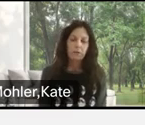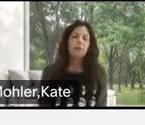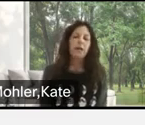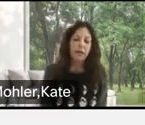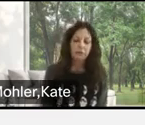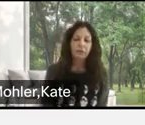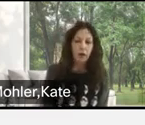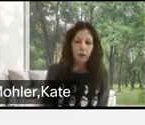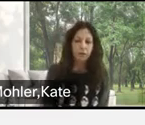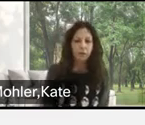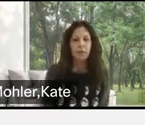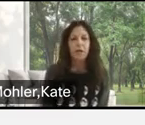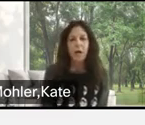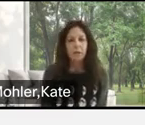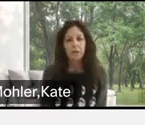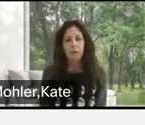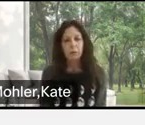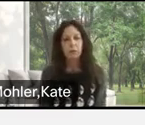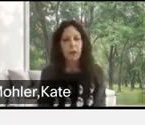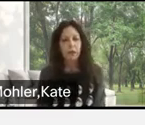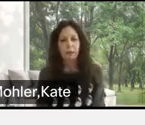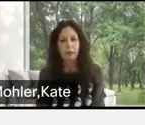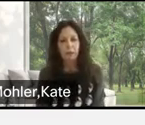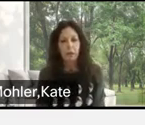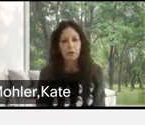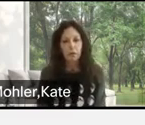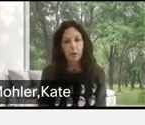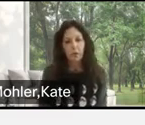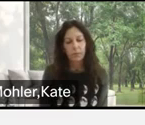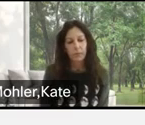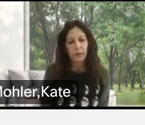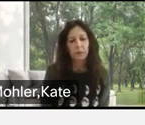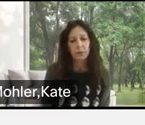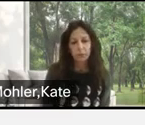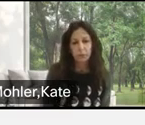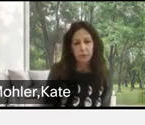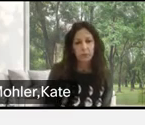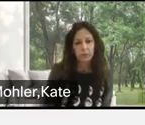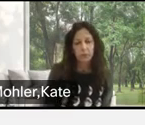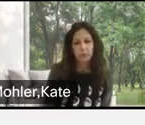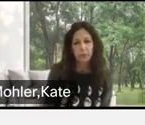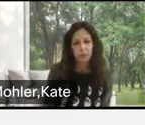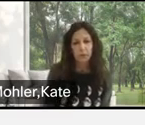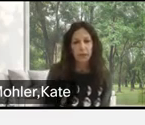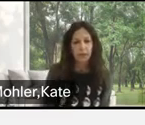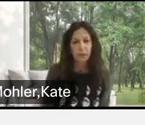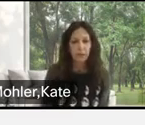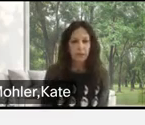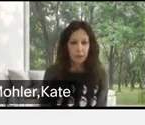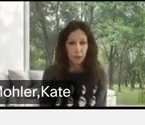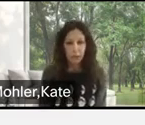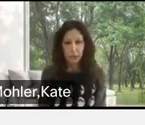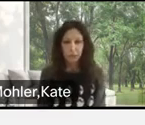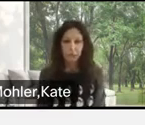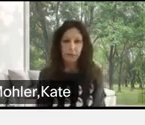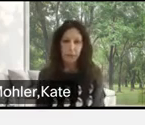There's a lot involved if you're not able-bodied. So, observable disabilities can end up